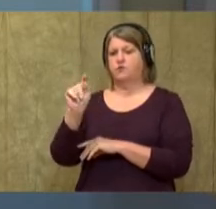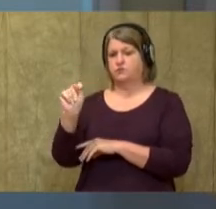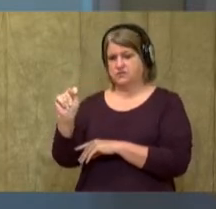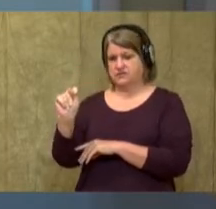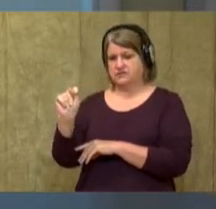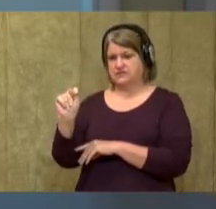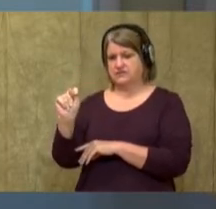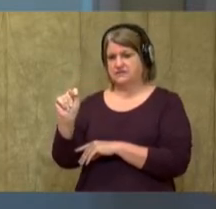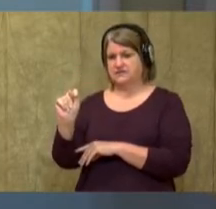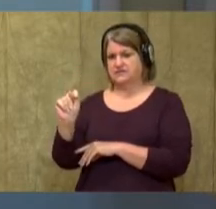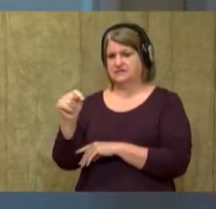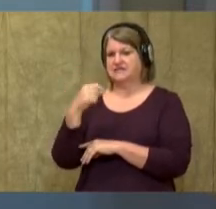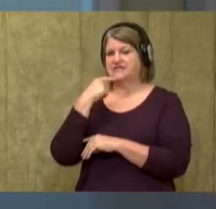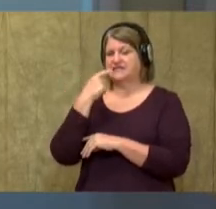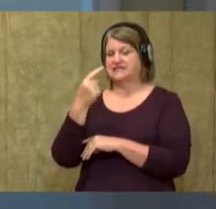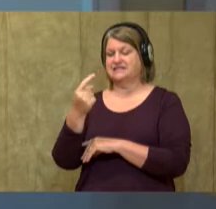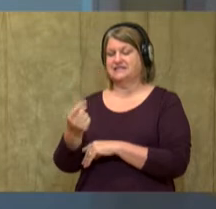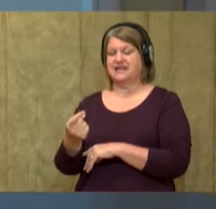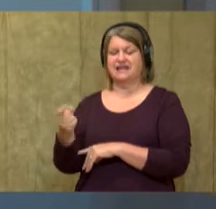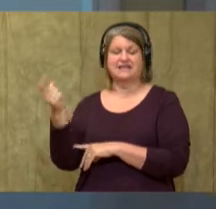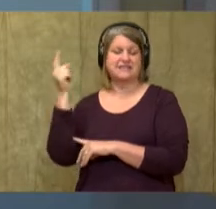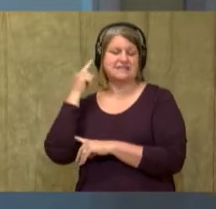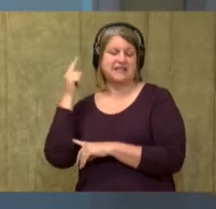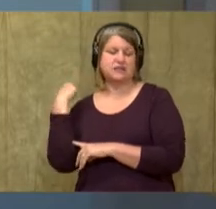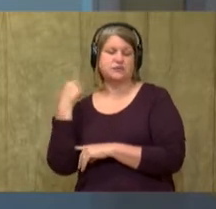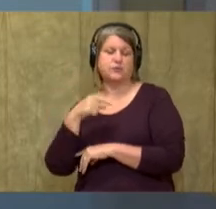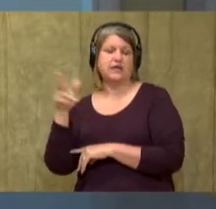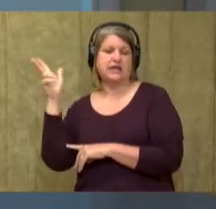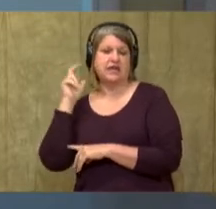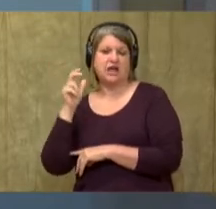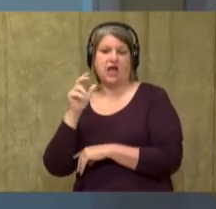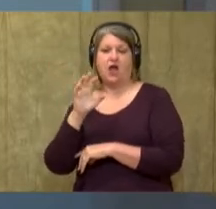Let's say the sounds we hear in fruit. Fruit.